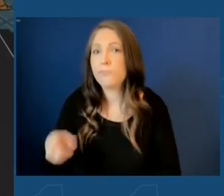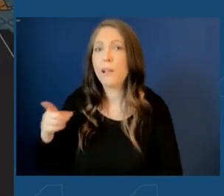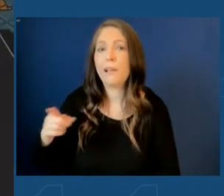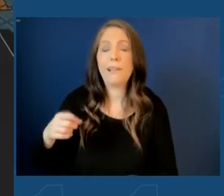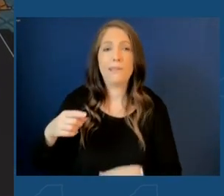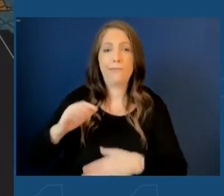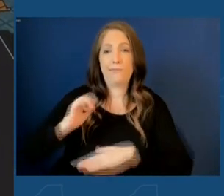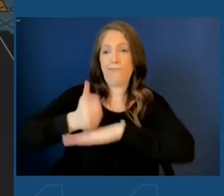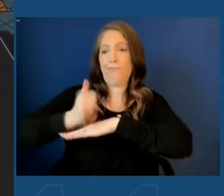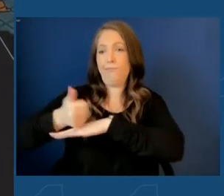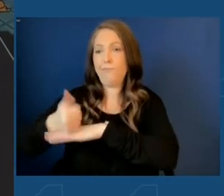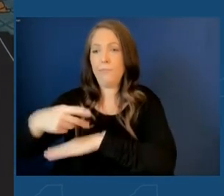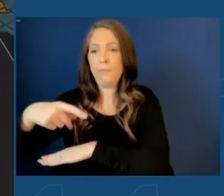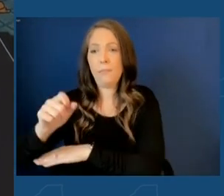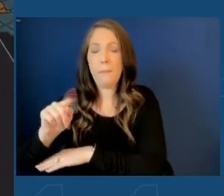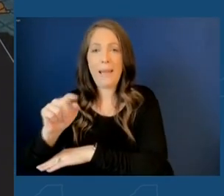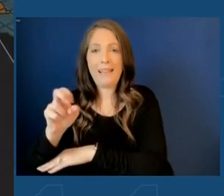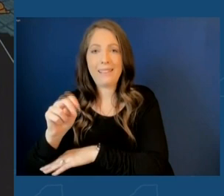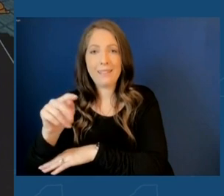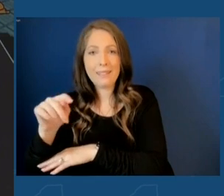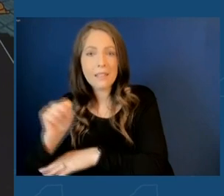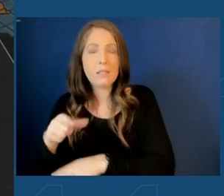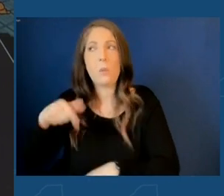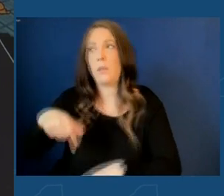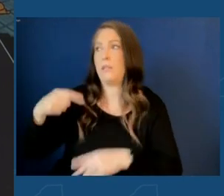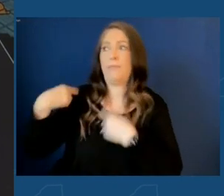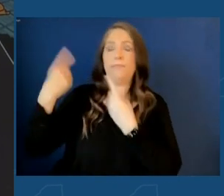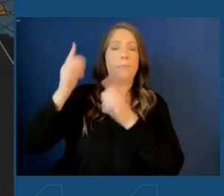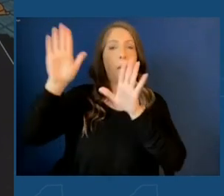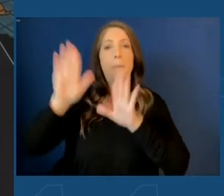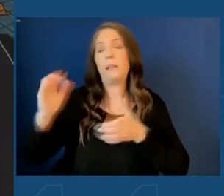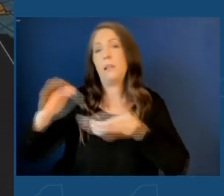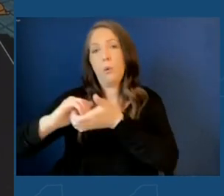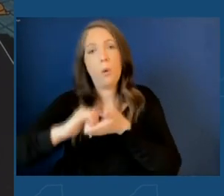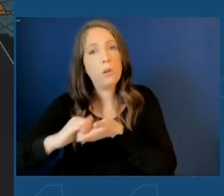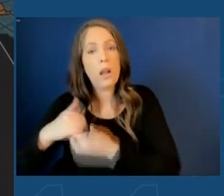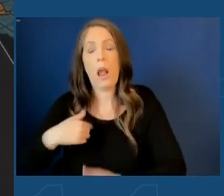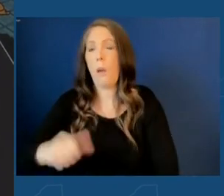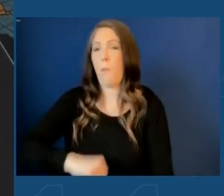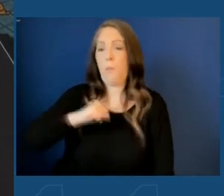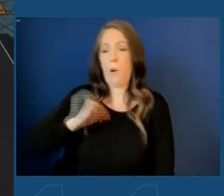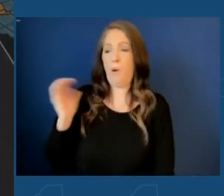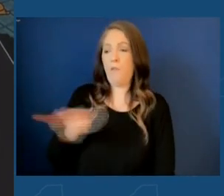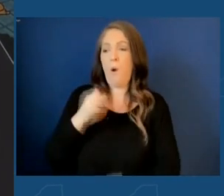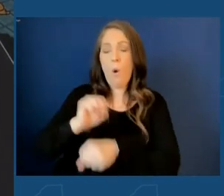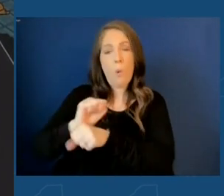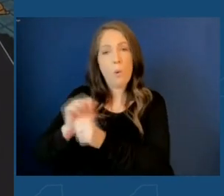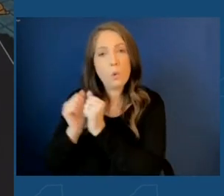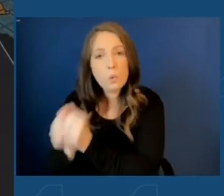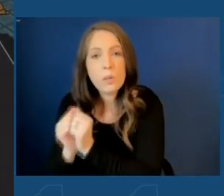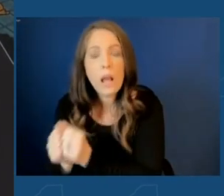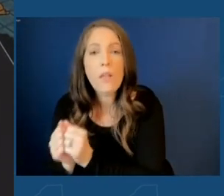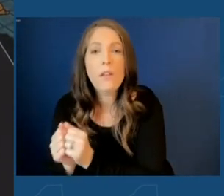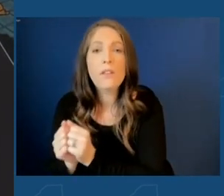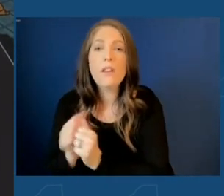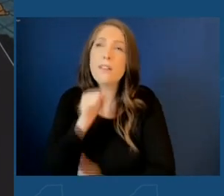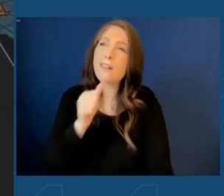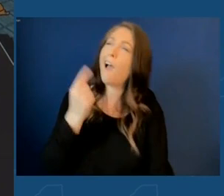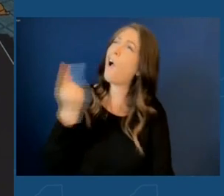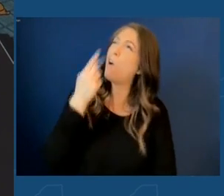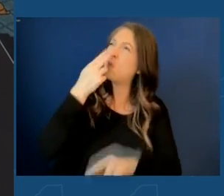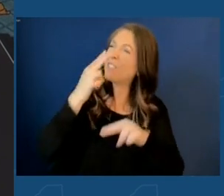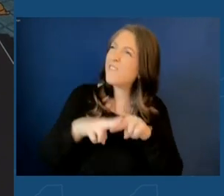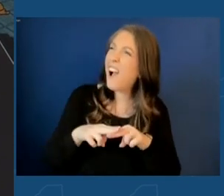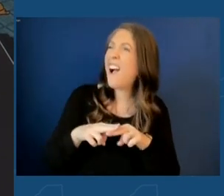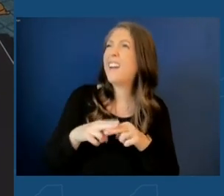innovations. So this has really been an incredible partnership, and I'm so proud of what we've been able to do together. It's been not always fun, a